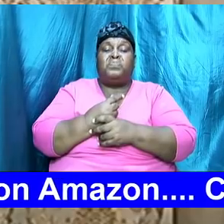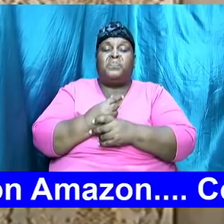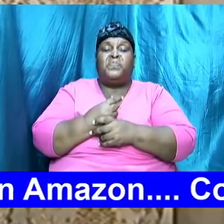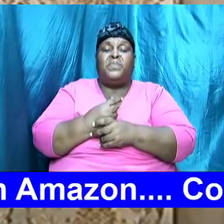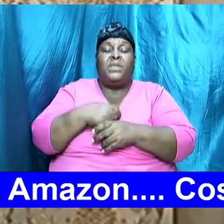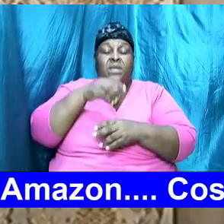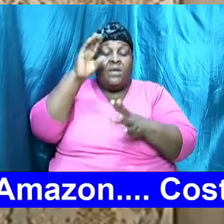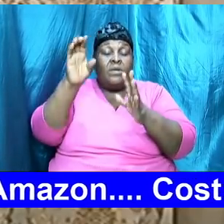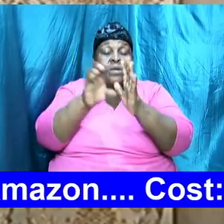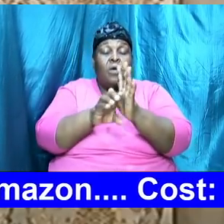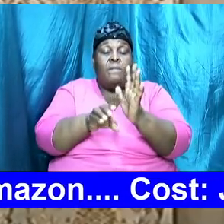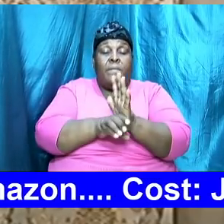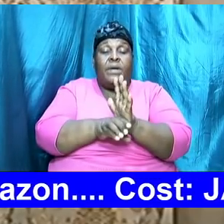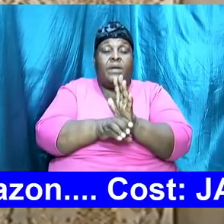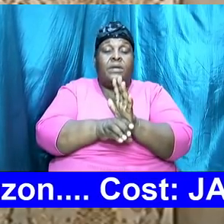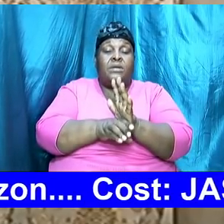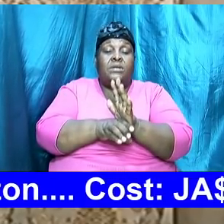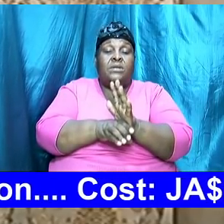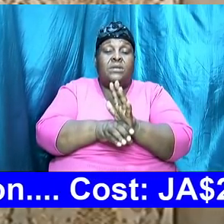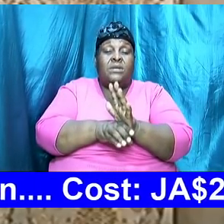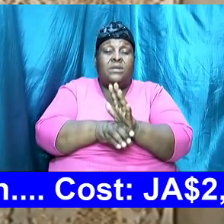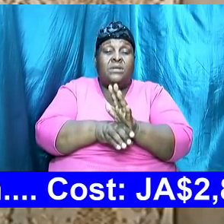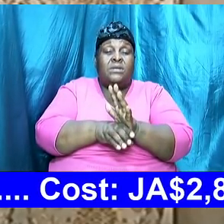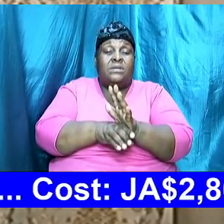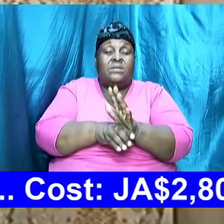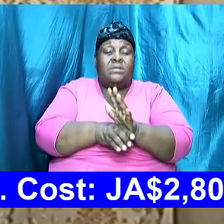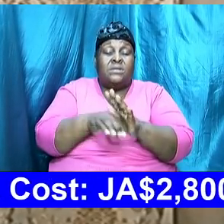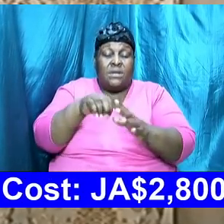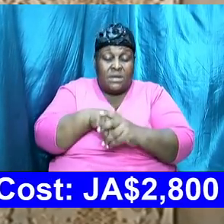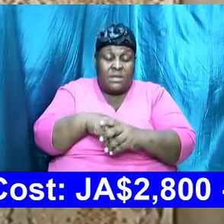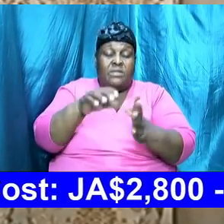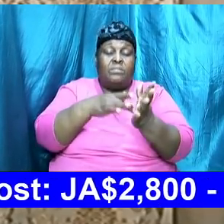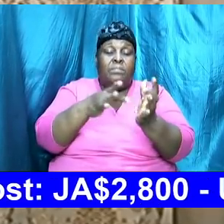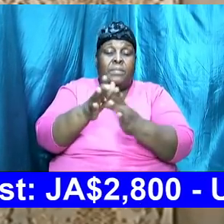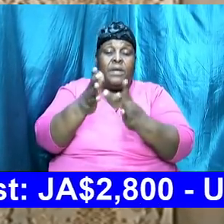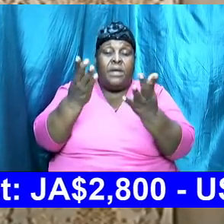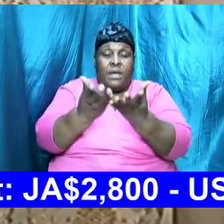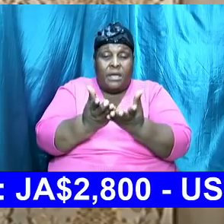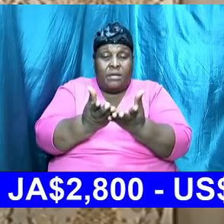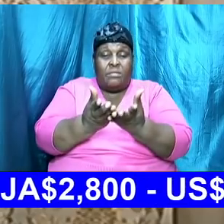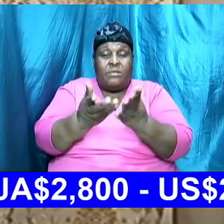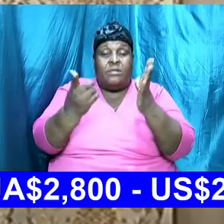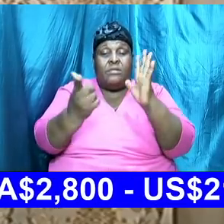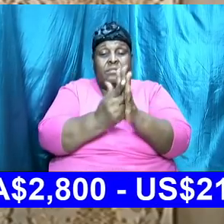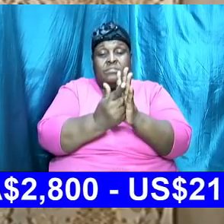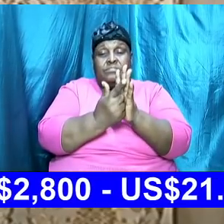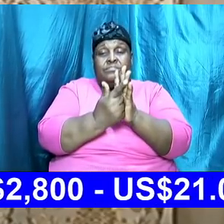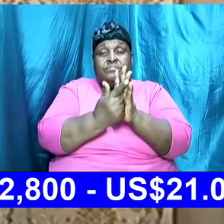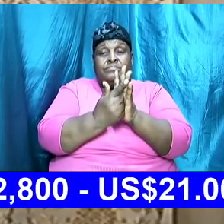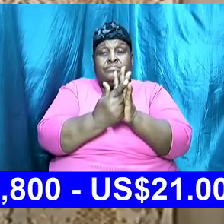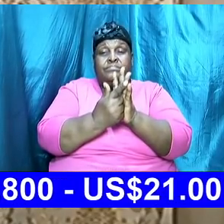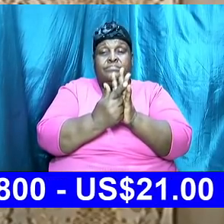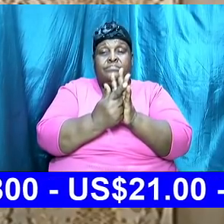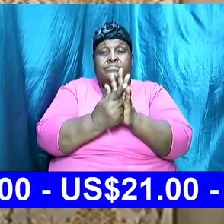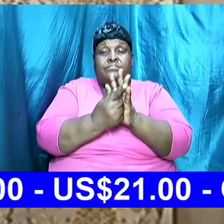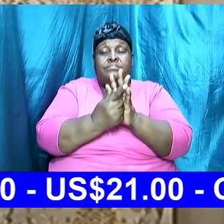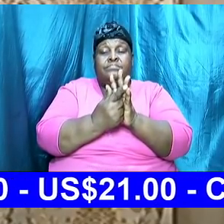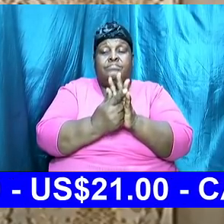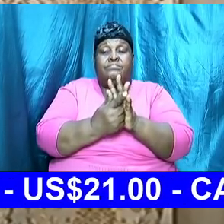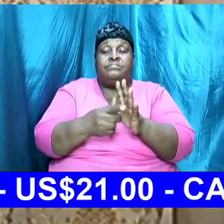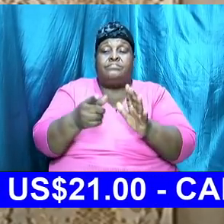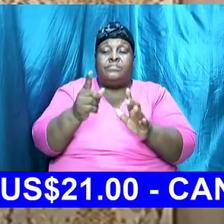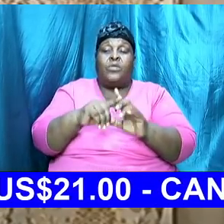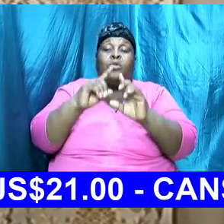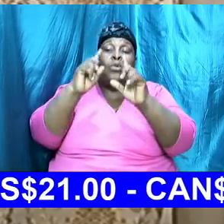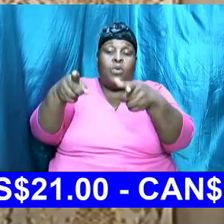commandments attuned to the things that were written in the books of the law and so on their return to